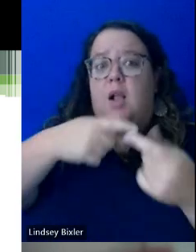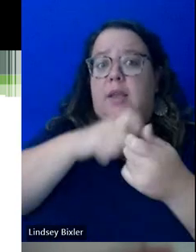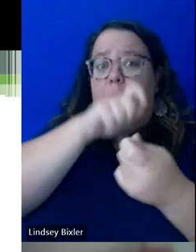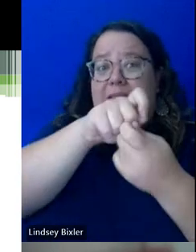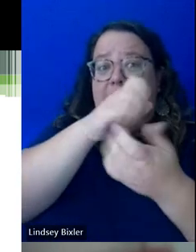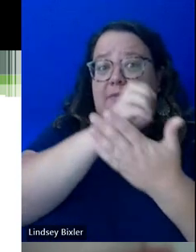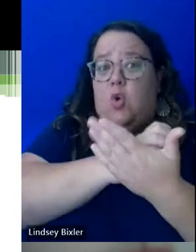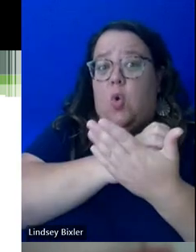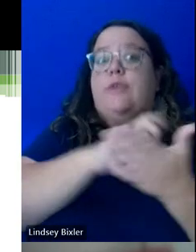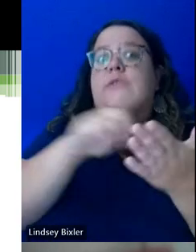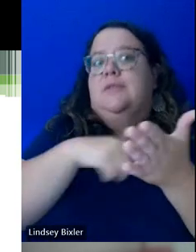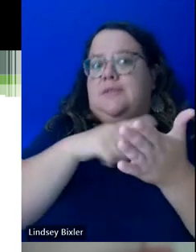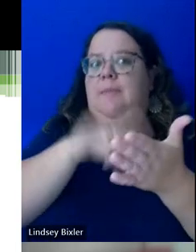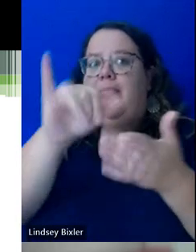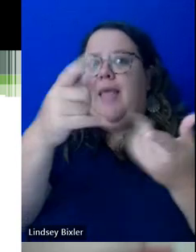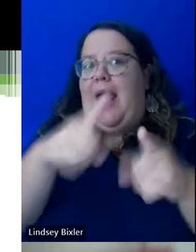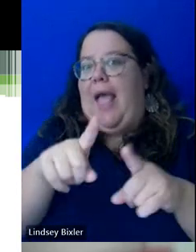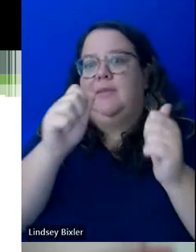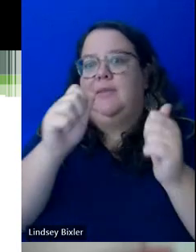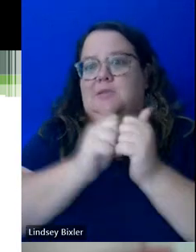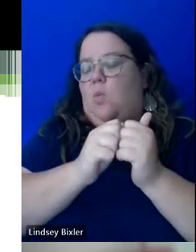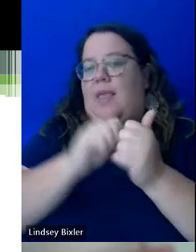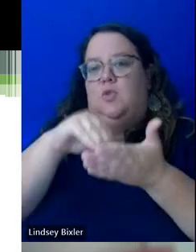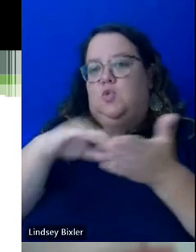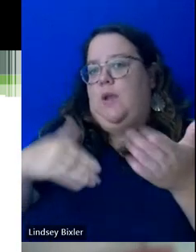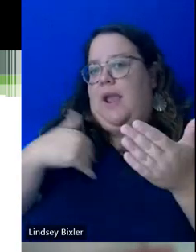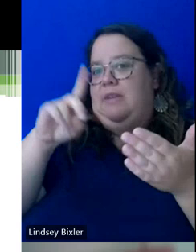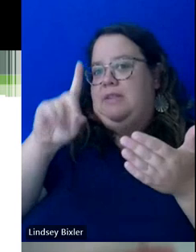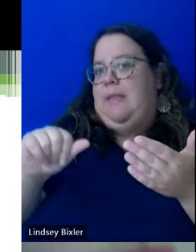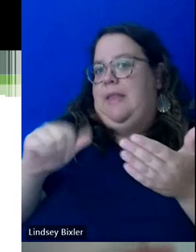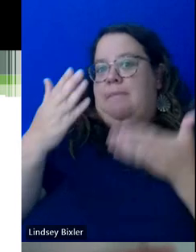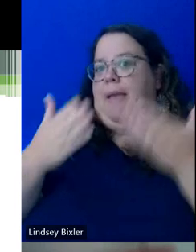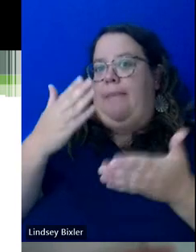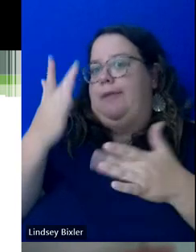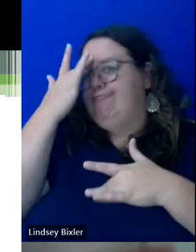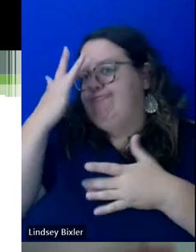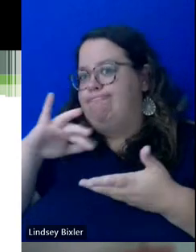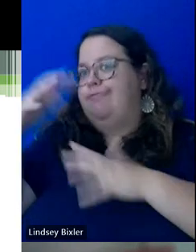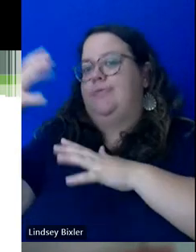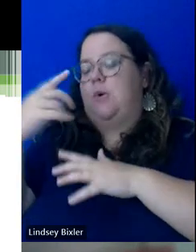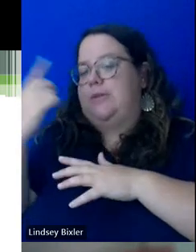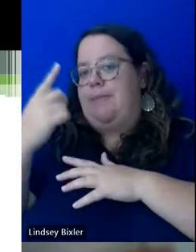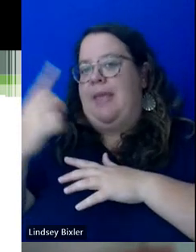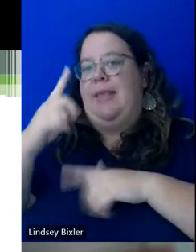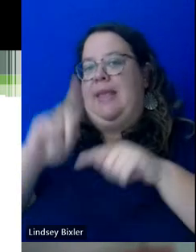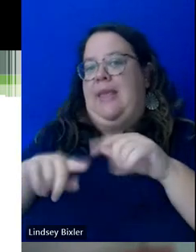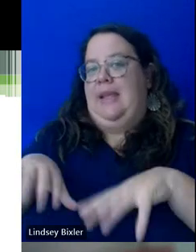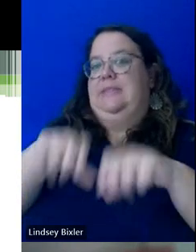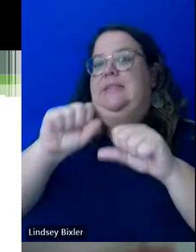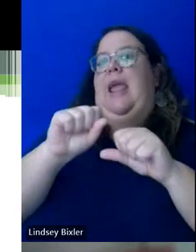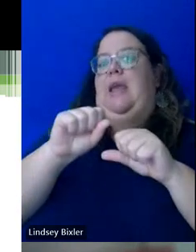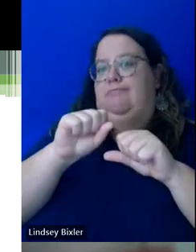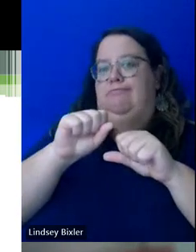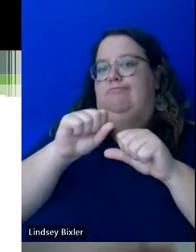disabilities, if there's a flare or something like that, and a student might not be able to take a particular course in a semester. It might have to take a withdrawal,